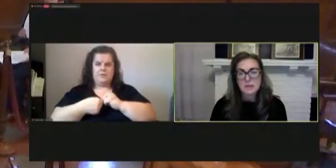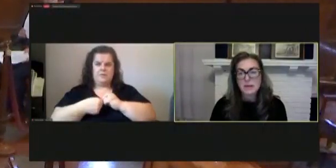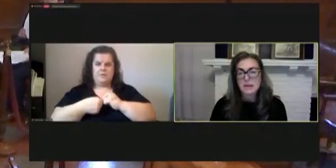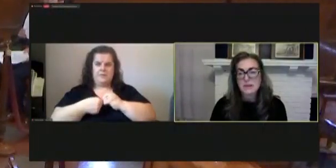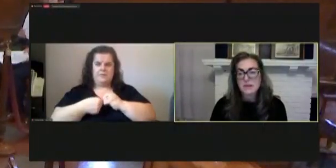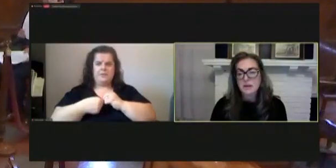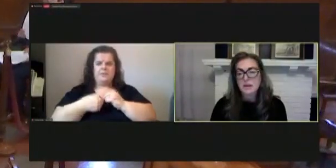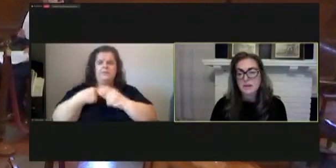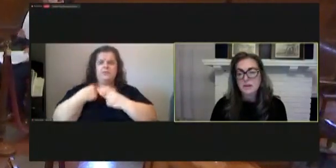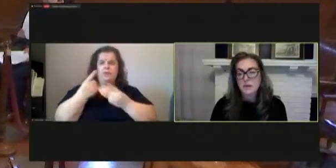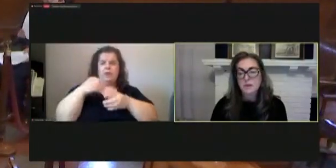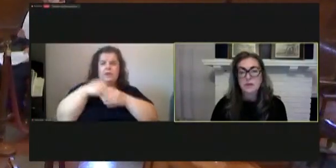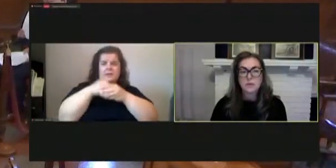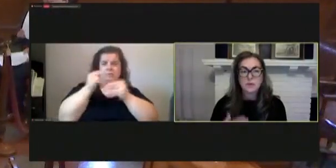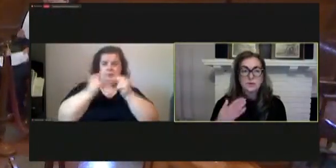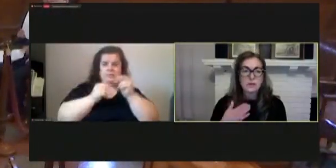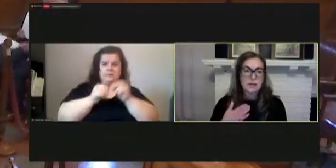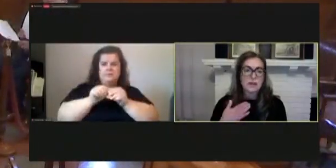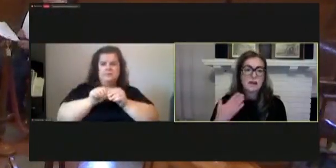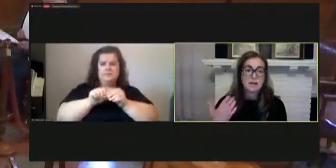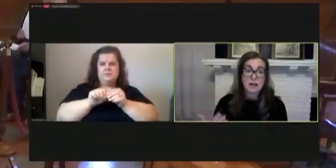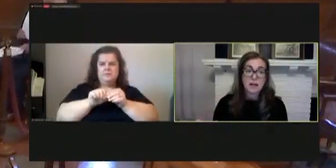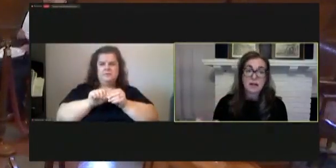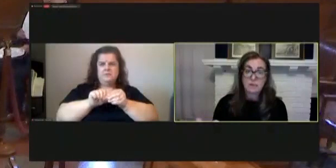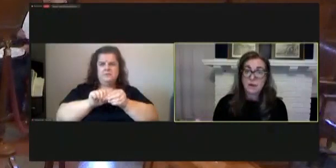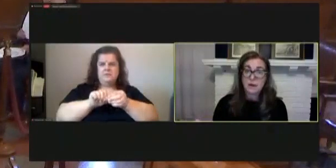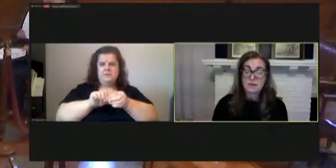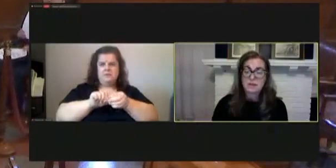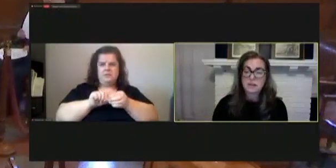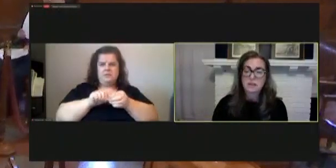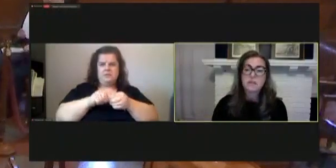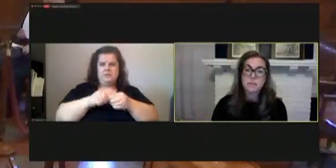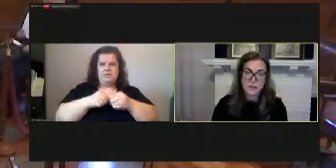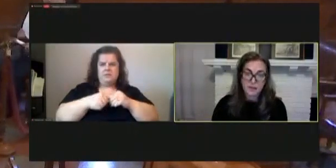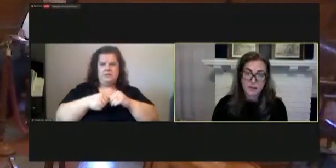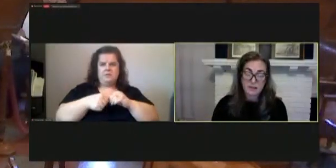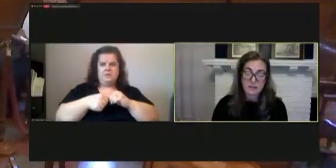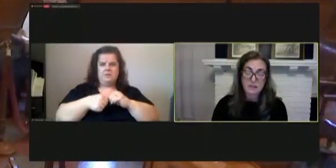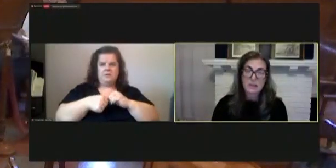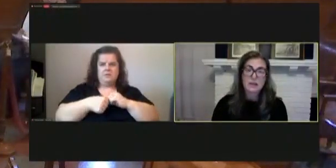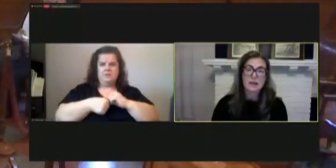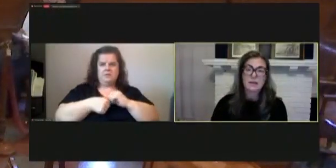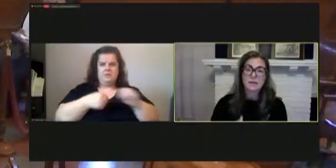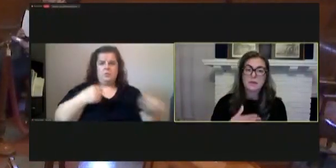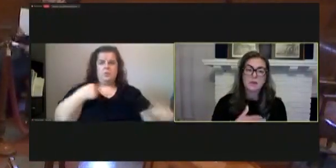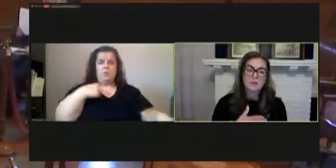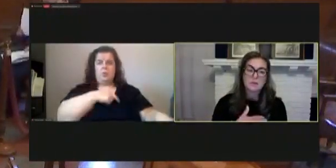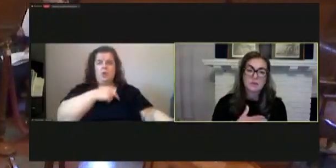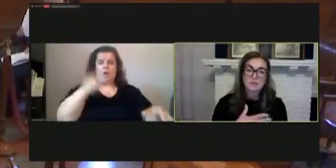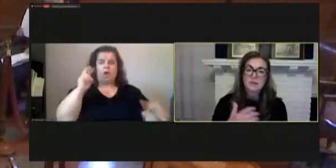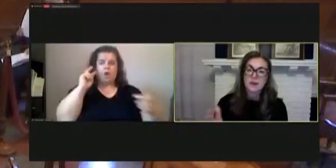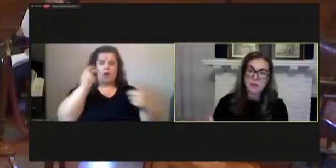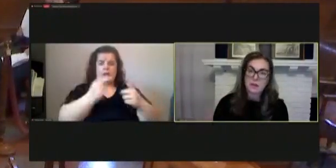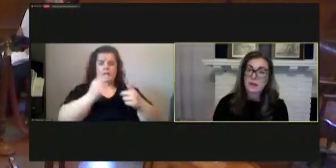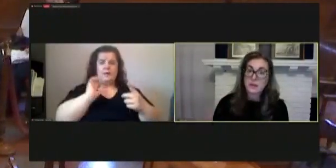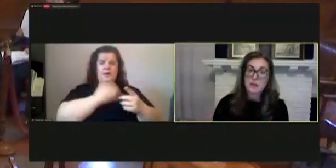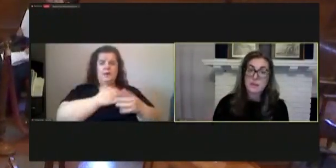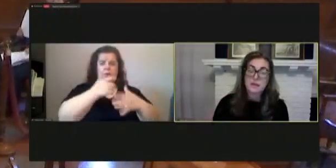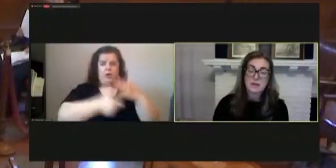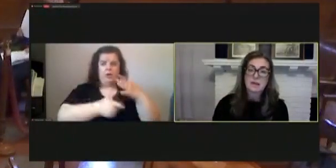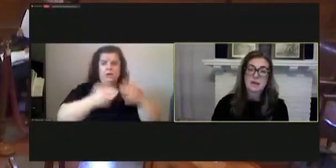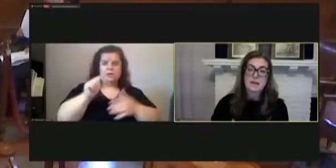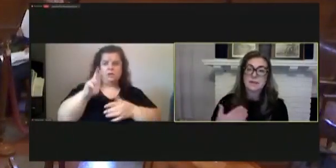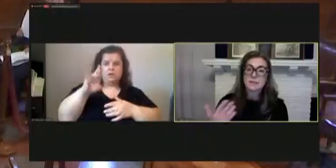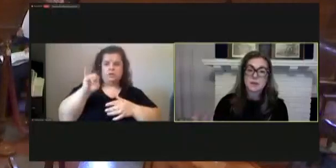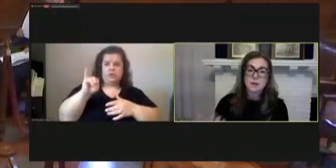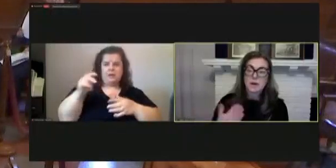building right so that you know we're looking right now at the cost that we put in um but they're also there's a tri-party agreement